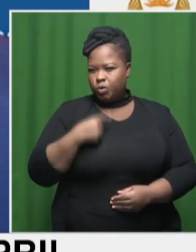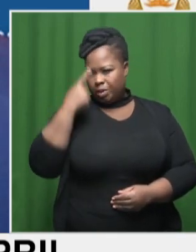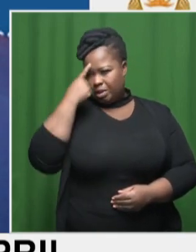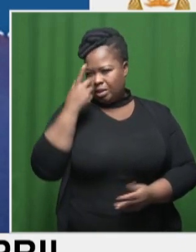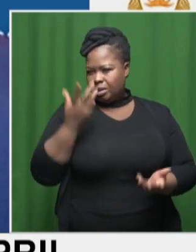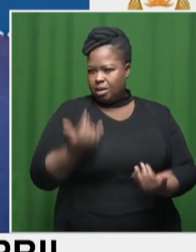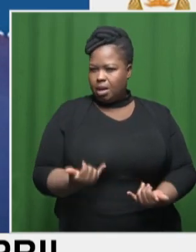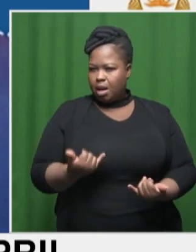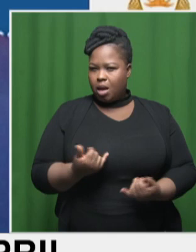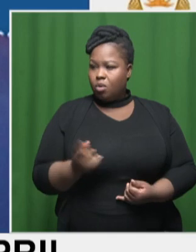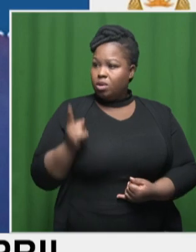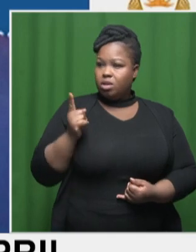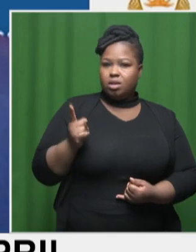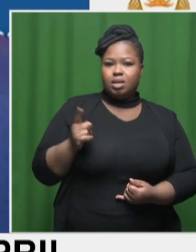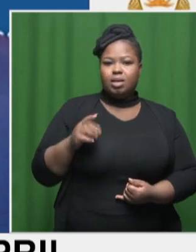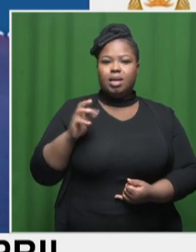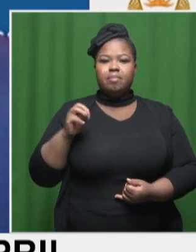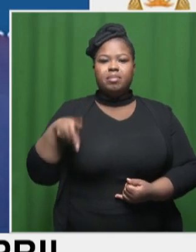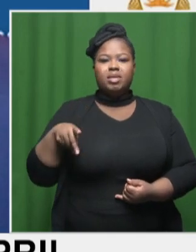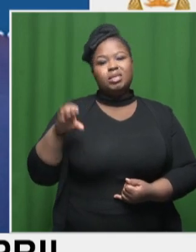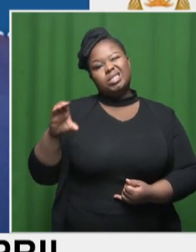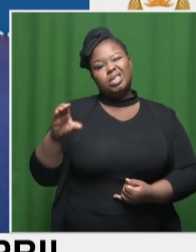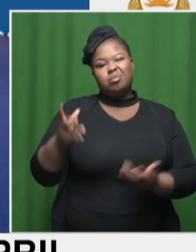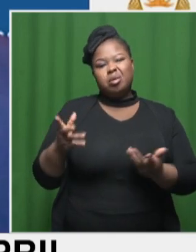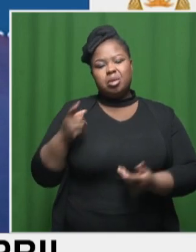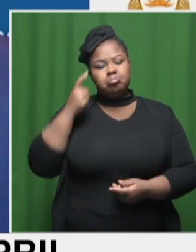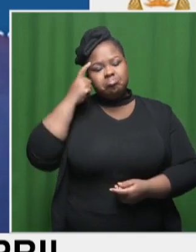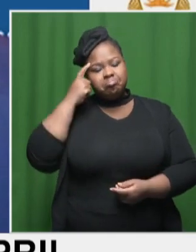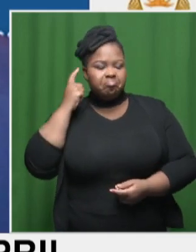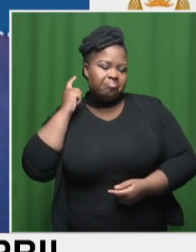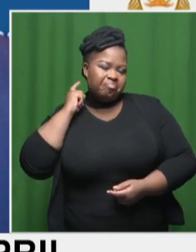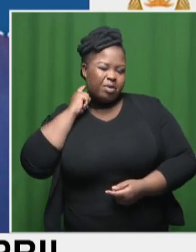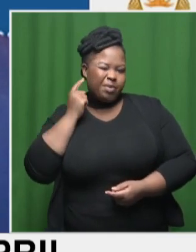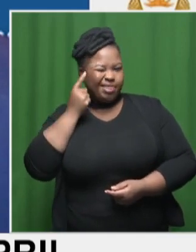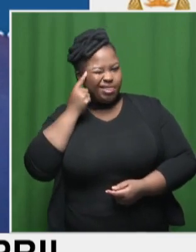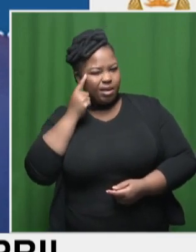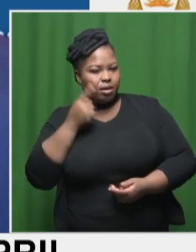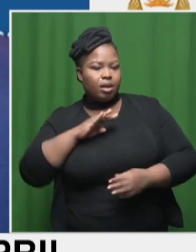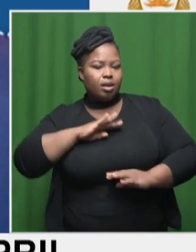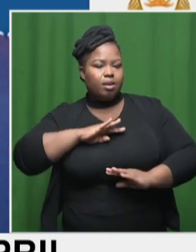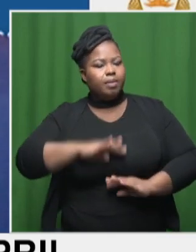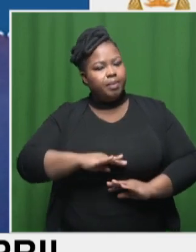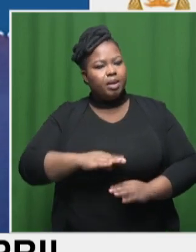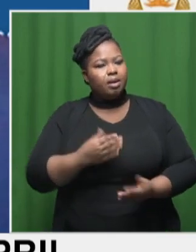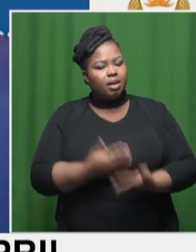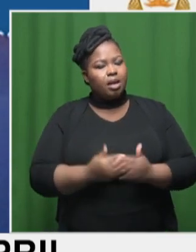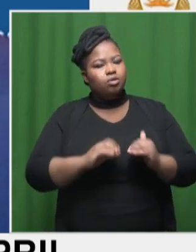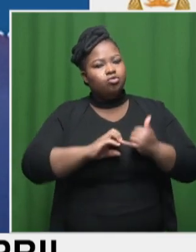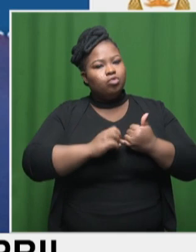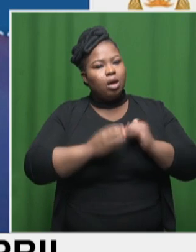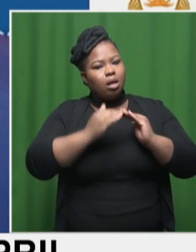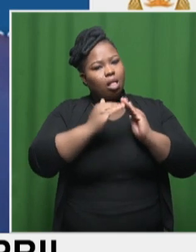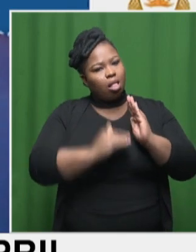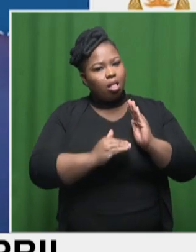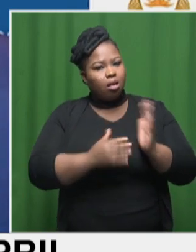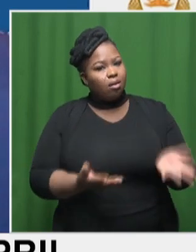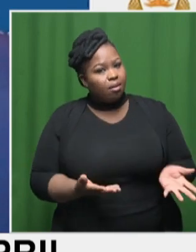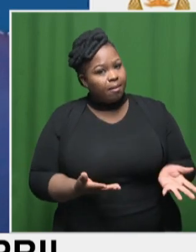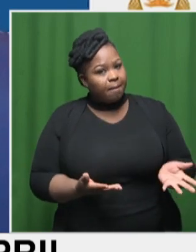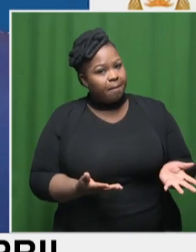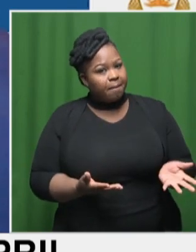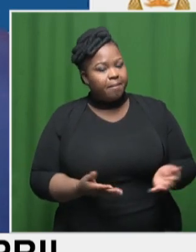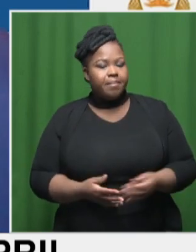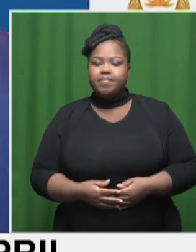this that the MPC may take into account and maybe think of giving us some relief? Well, it's